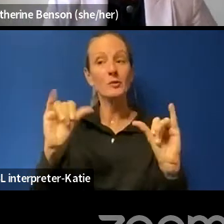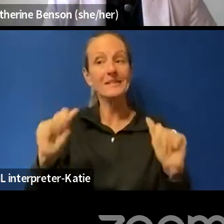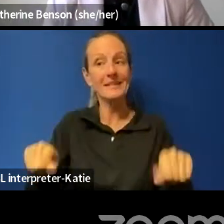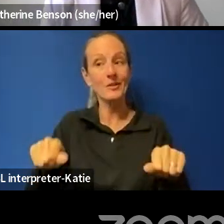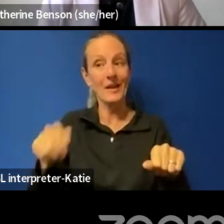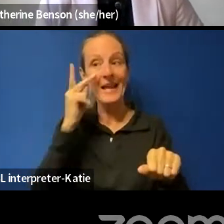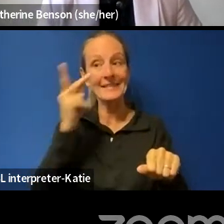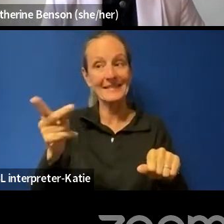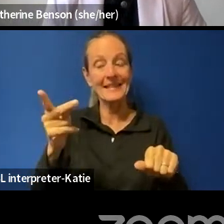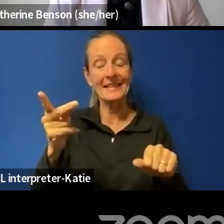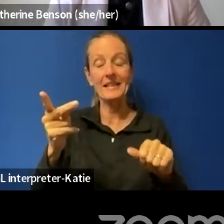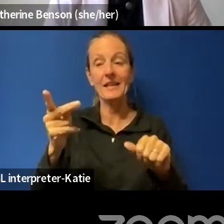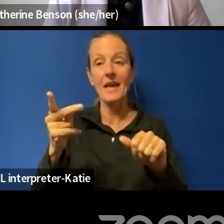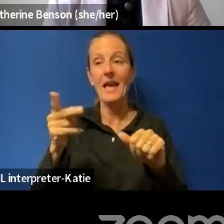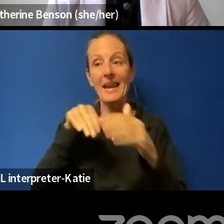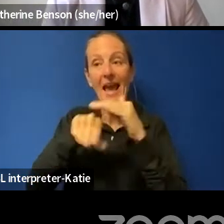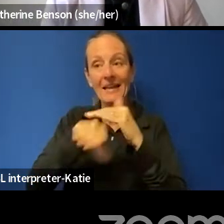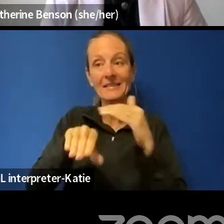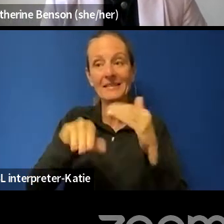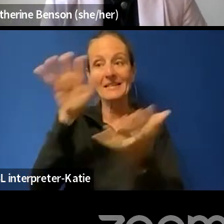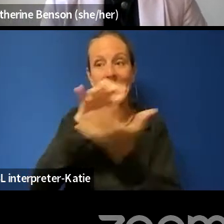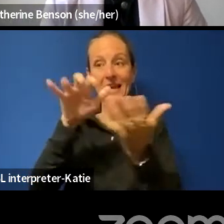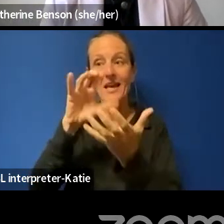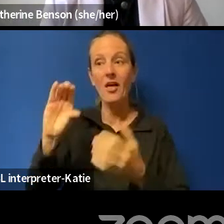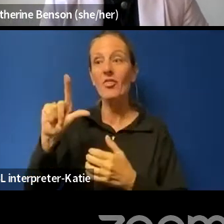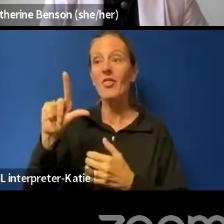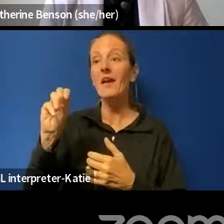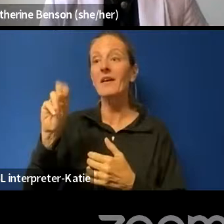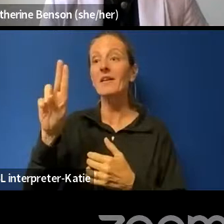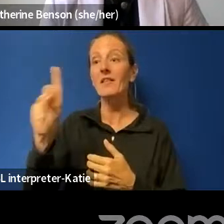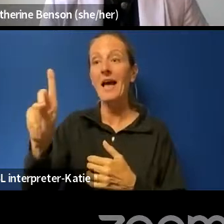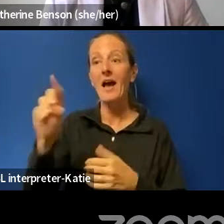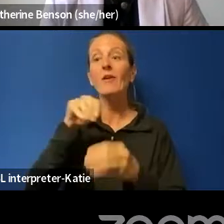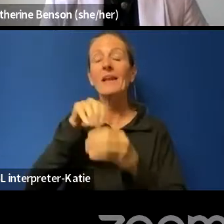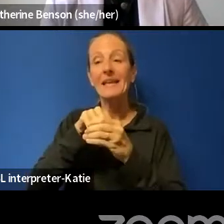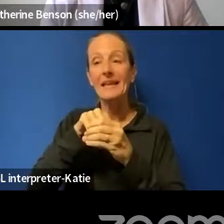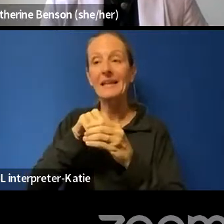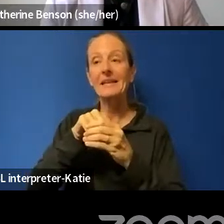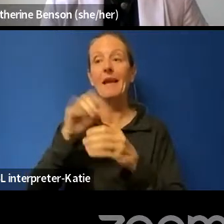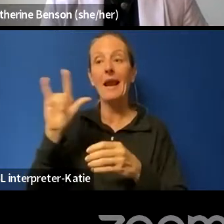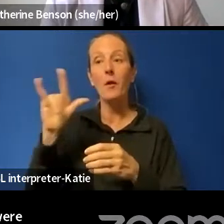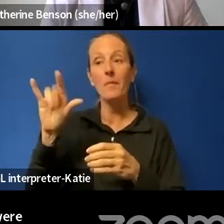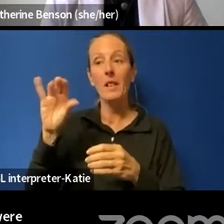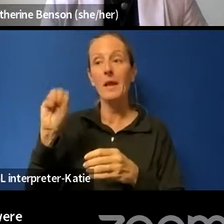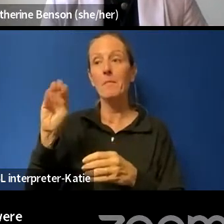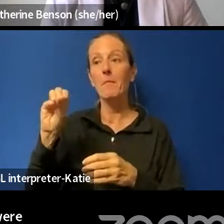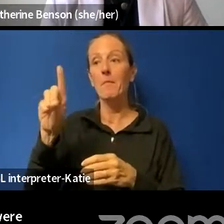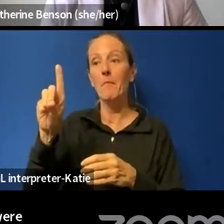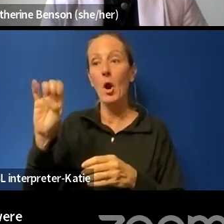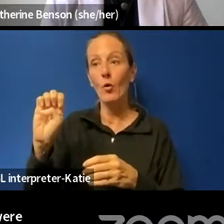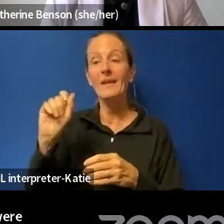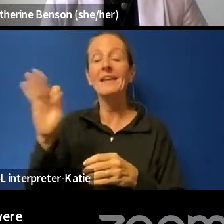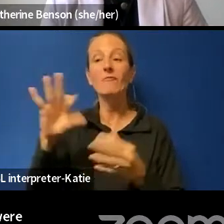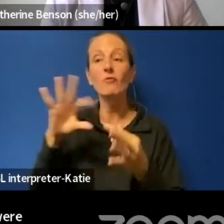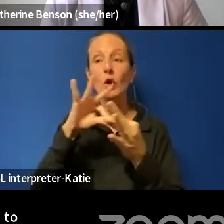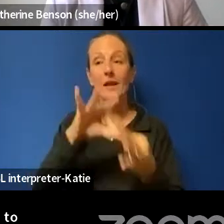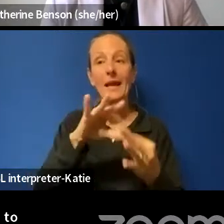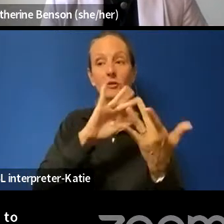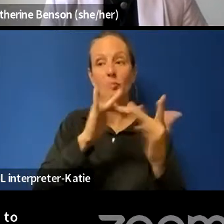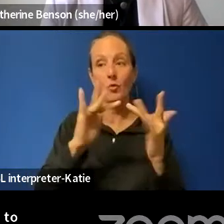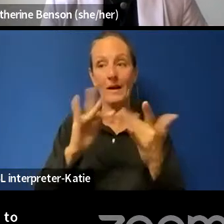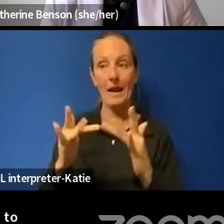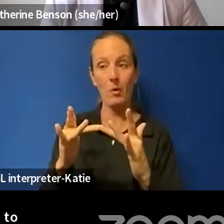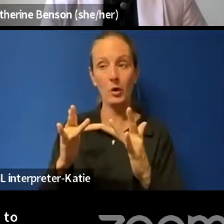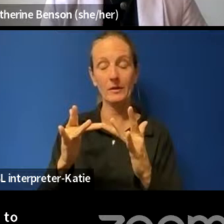cloud when you're on airplane mode, if you're connected to a network, right? So, um, we'll just